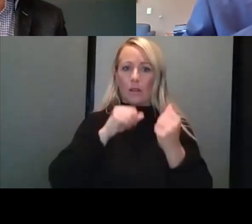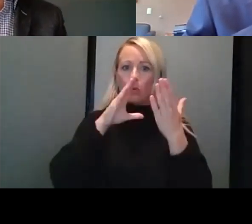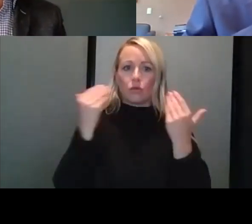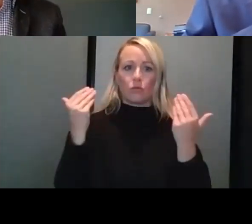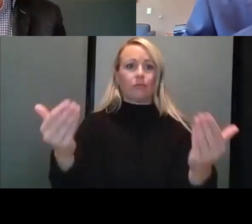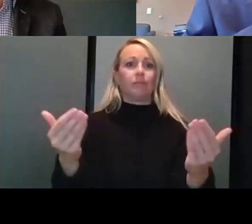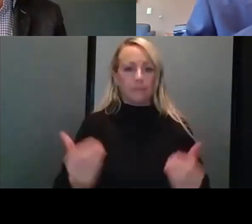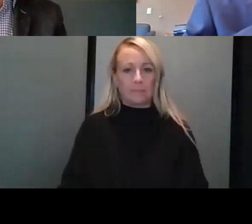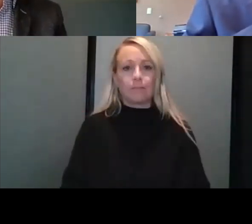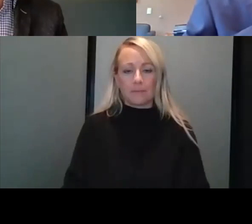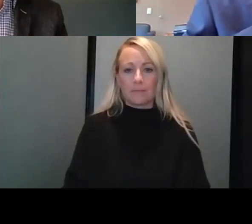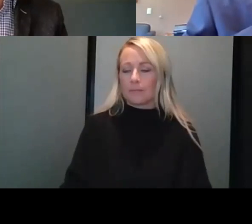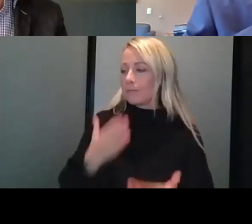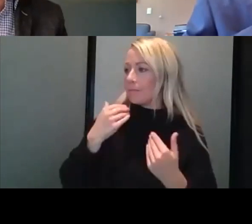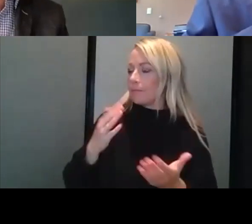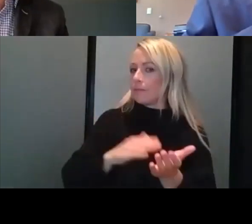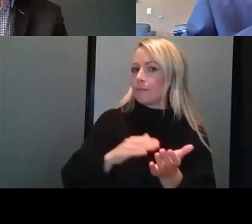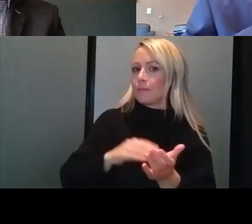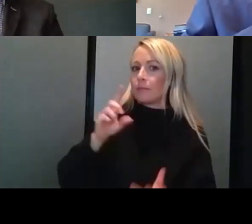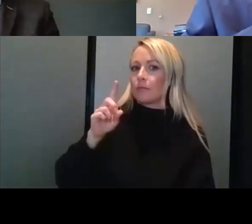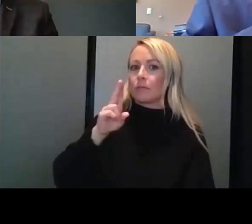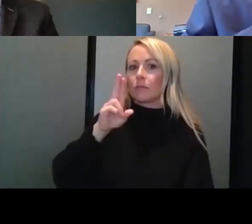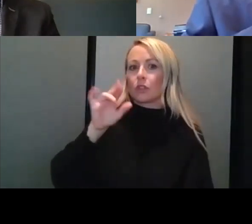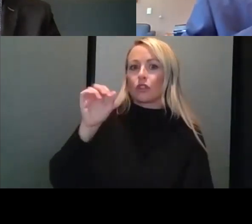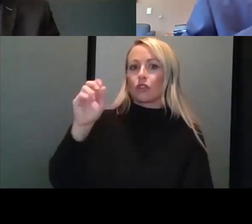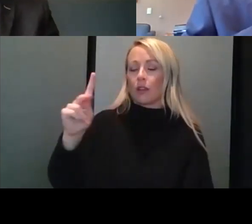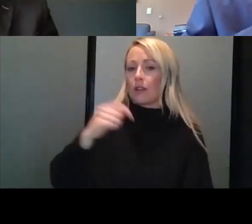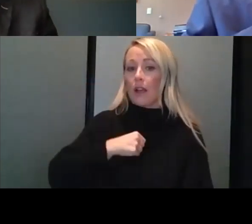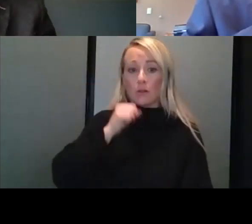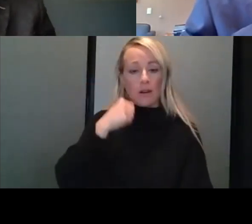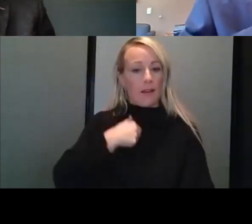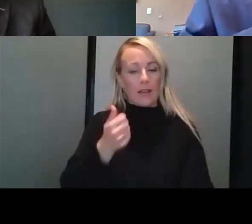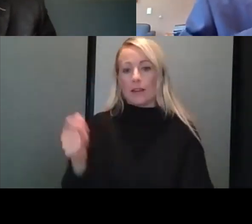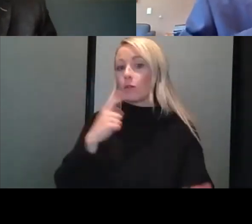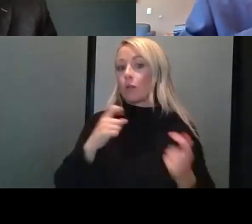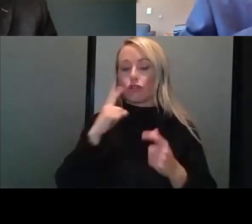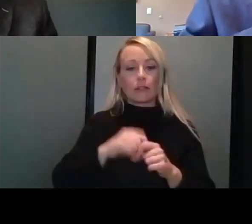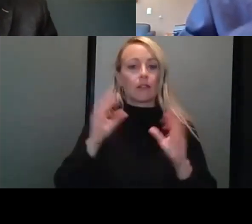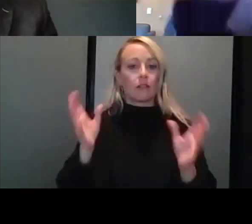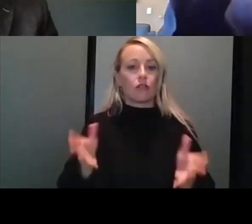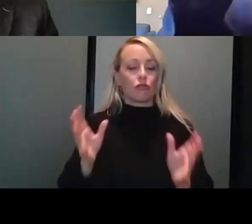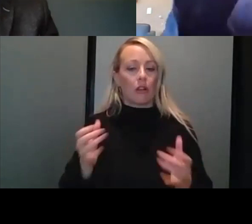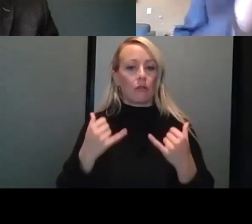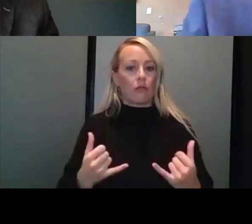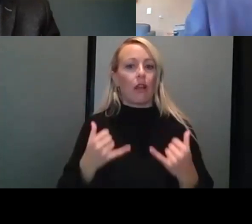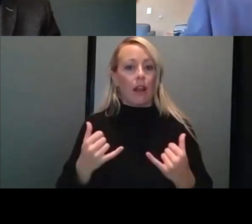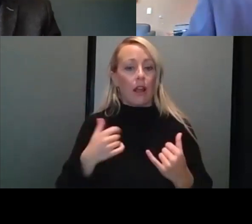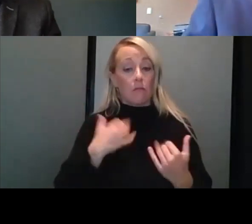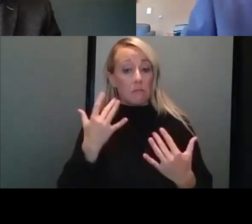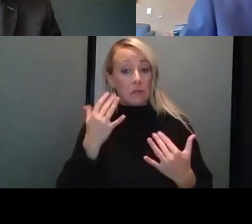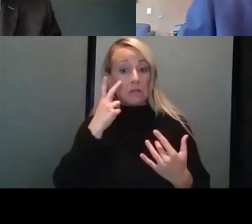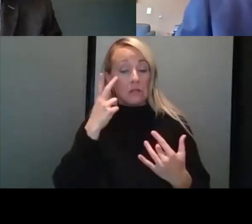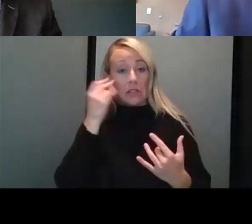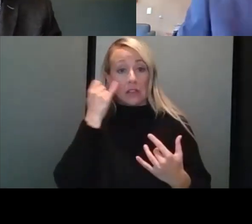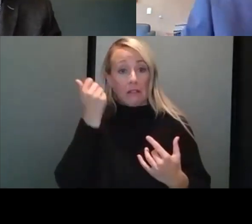Thank you so much, Dr. Durek, as well. I don't yet have any questions in the chat. I'll give it here a second and see if we have any from